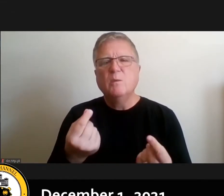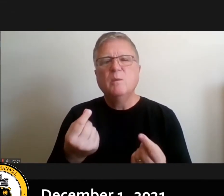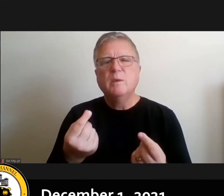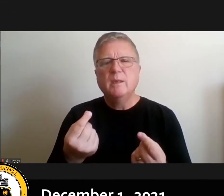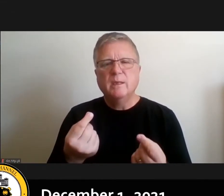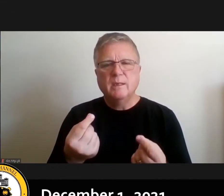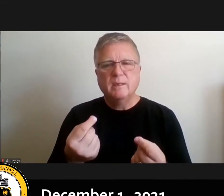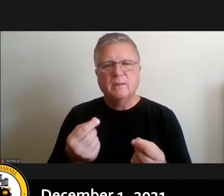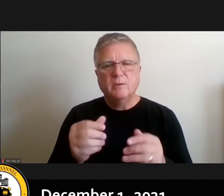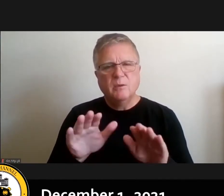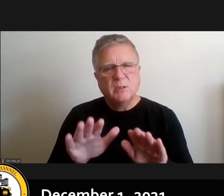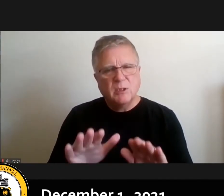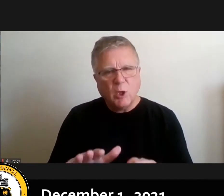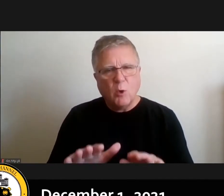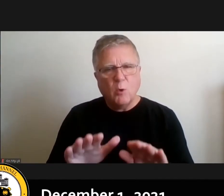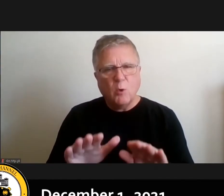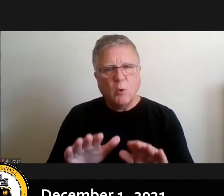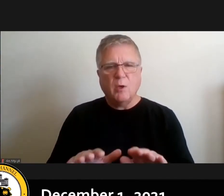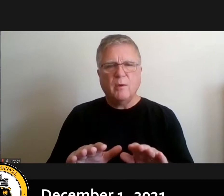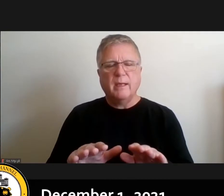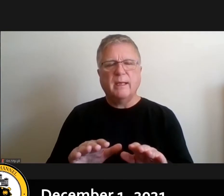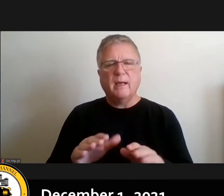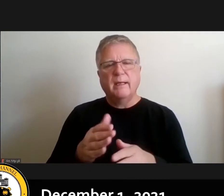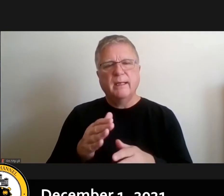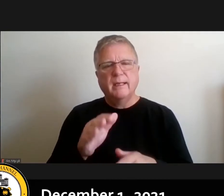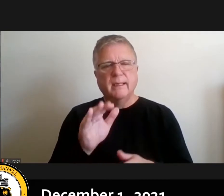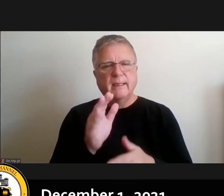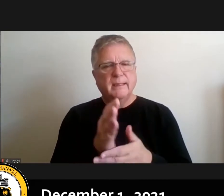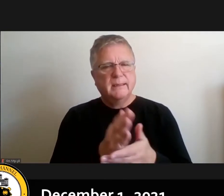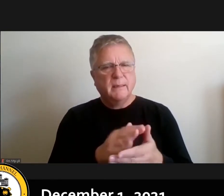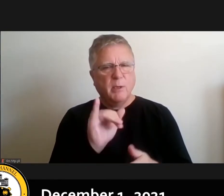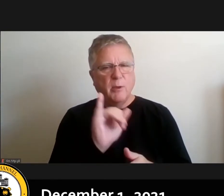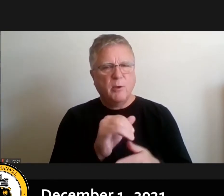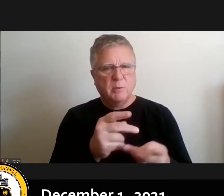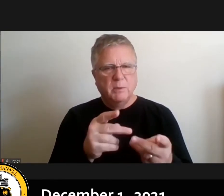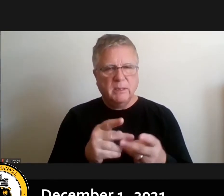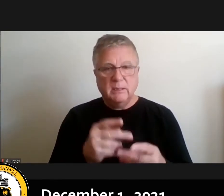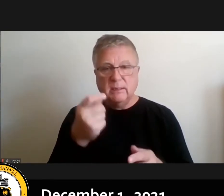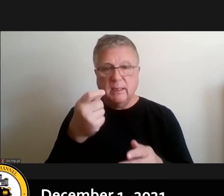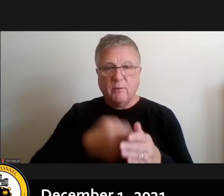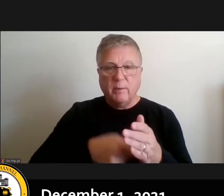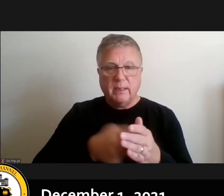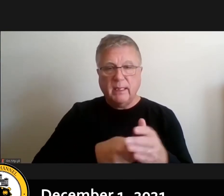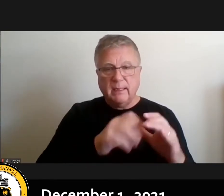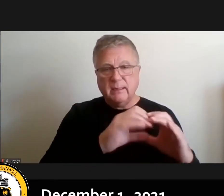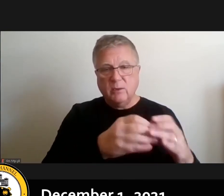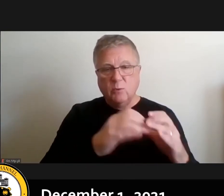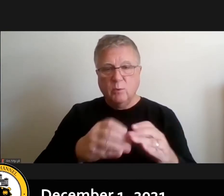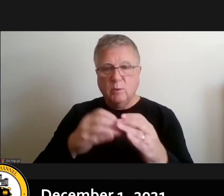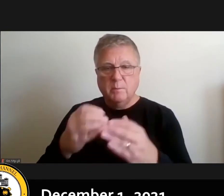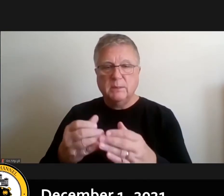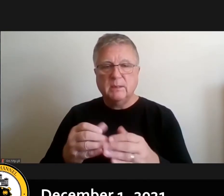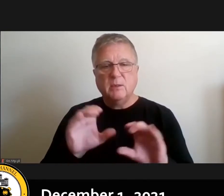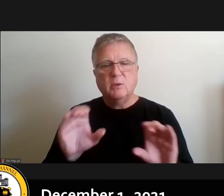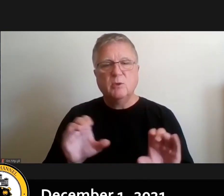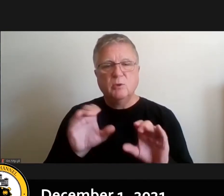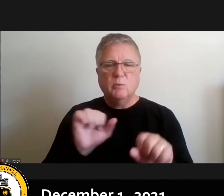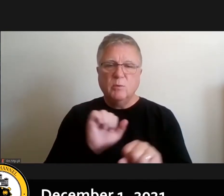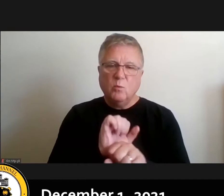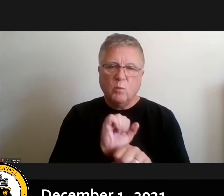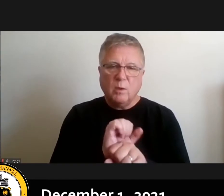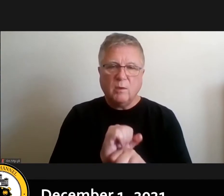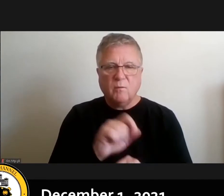of slow that down a little bit is some of those positions in three taxing bodies if they're also doing um work for just the real estate